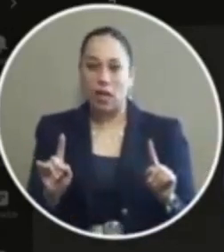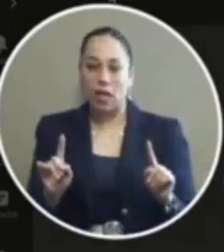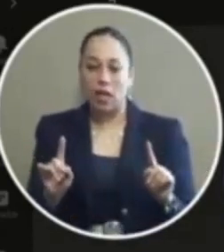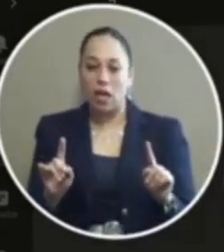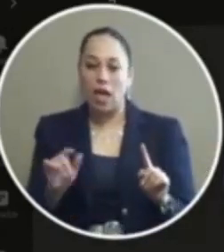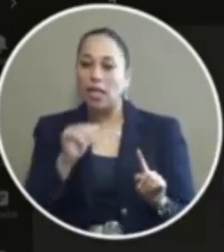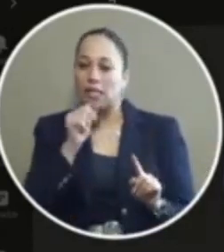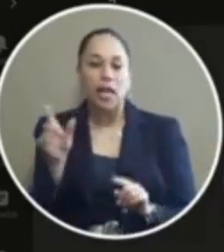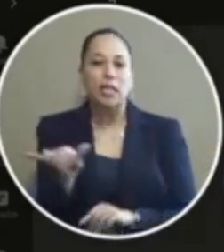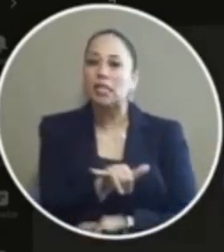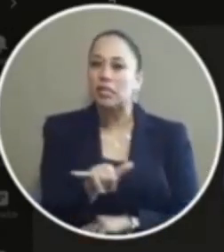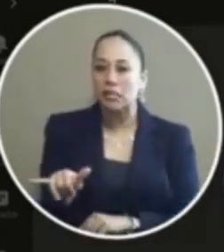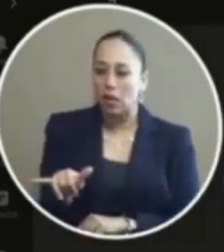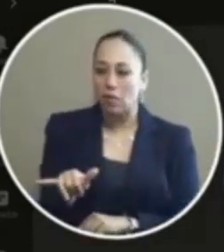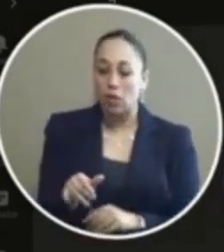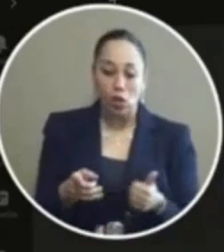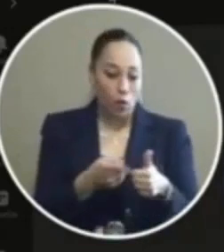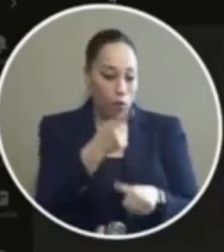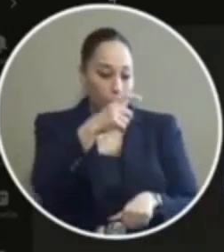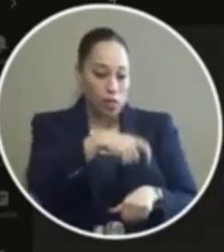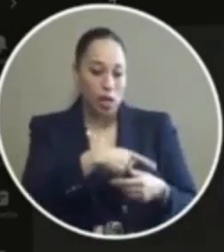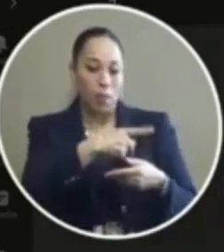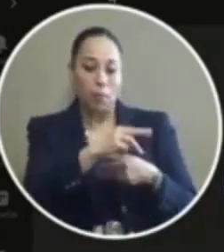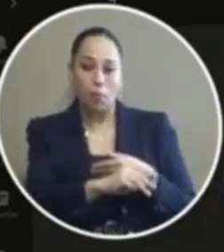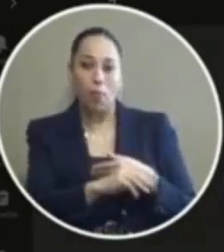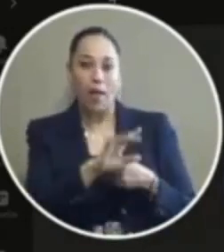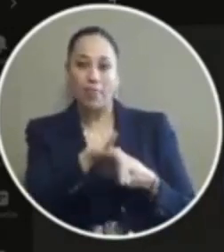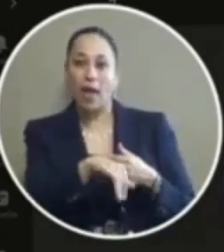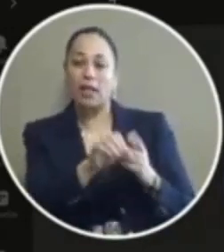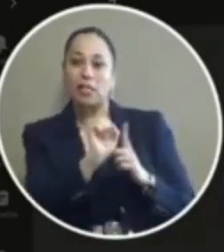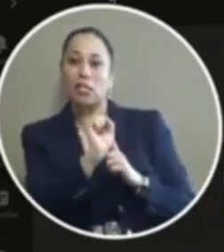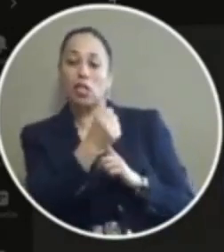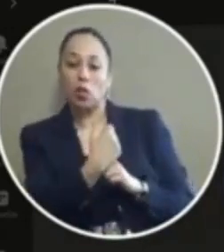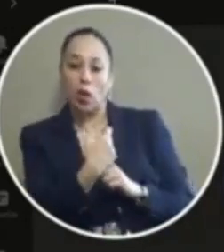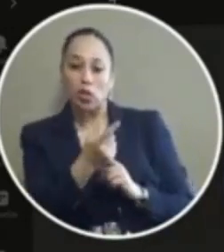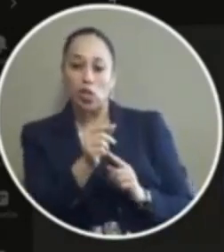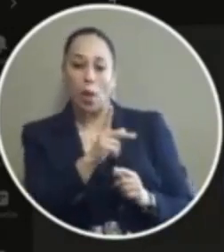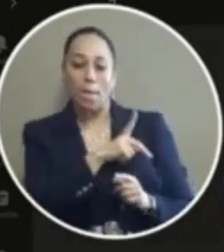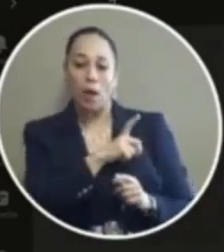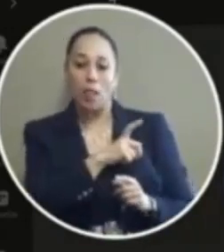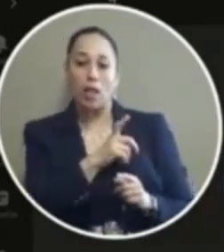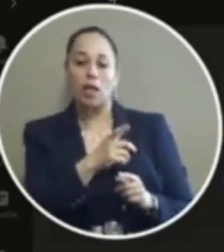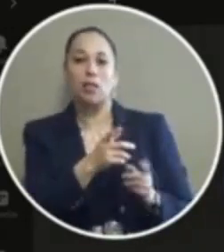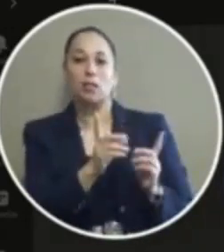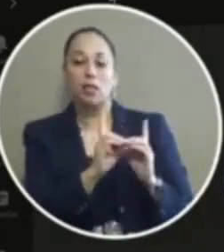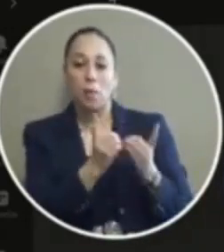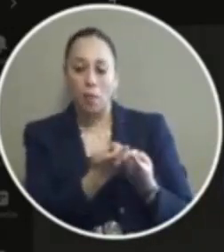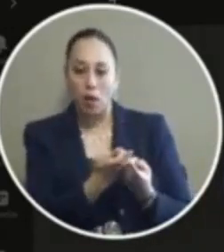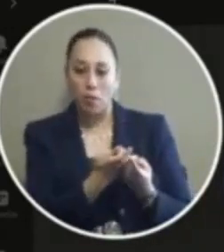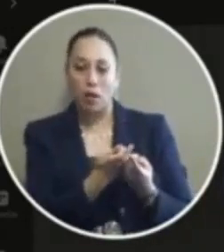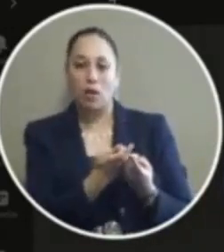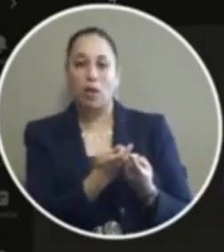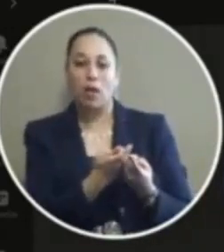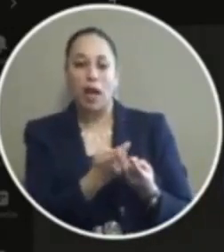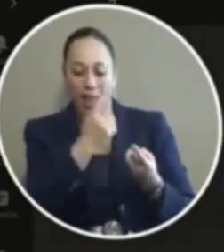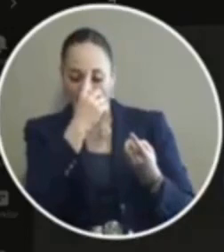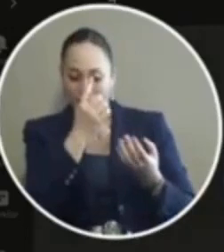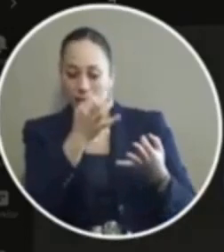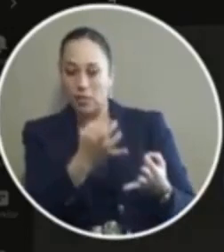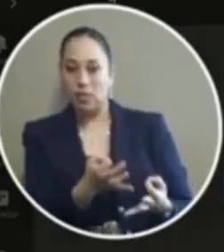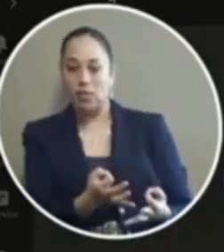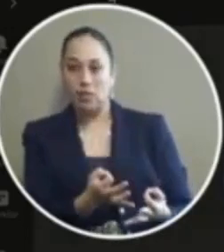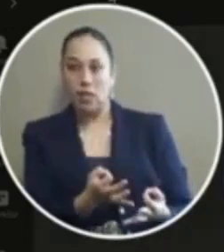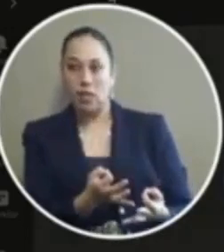they're not the same thing so first chance program is a situation where the police department or law enforcement officers make a decision